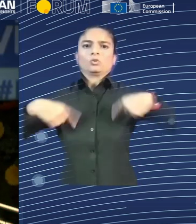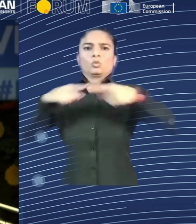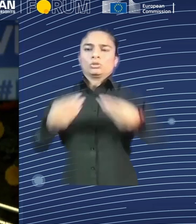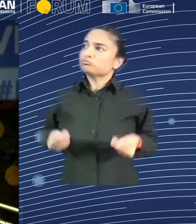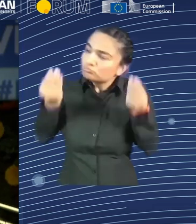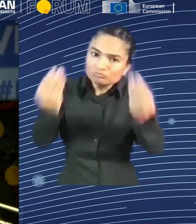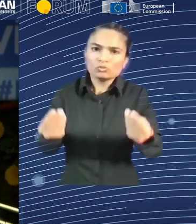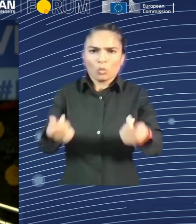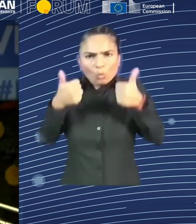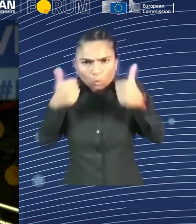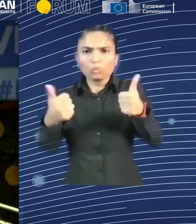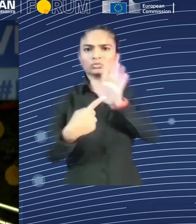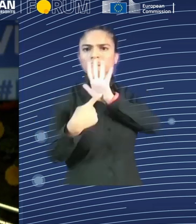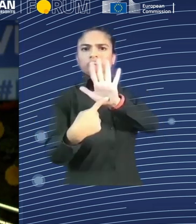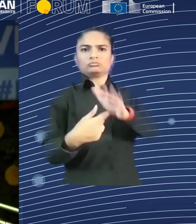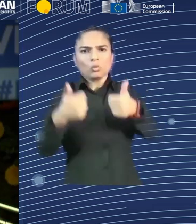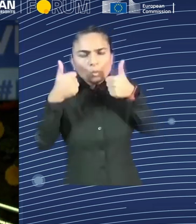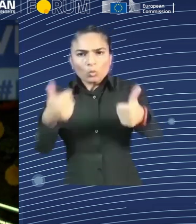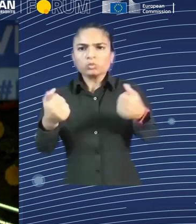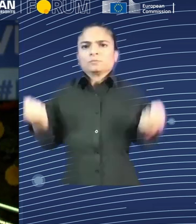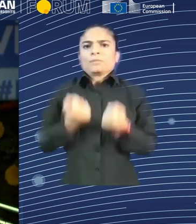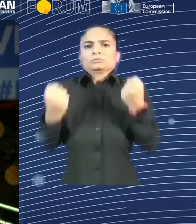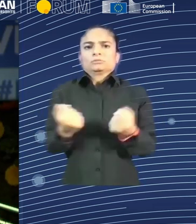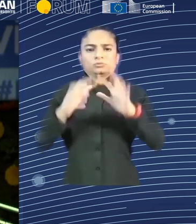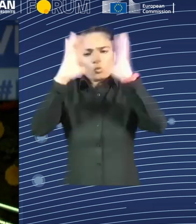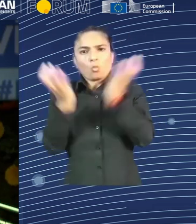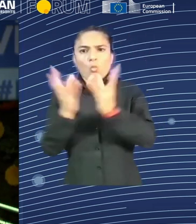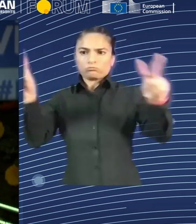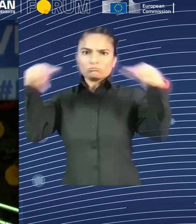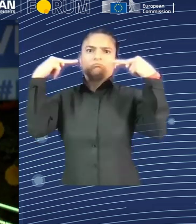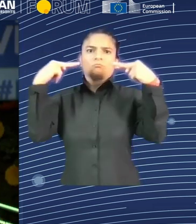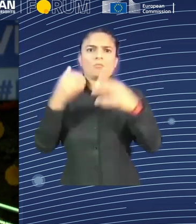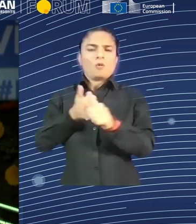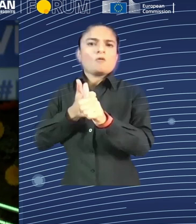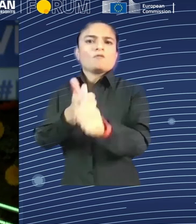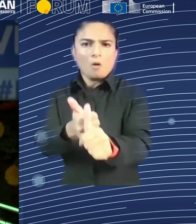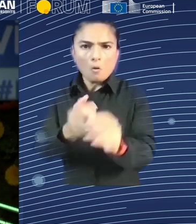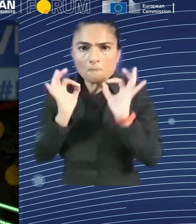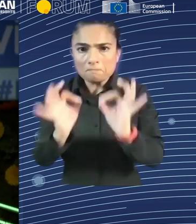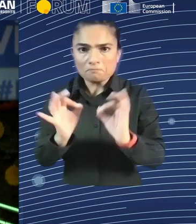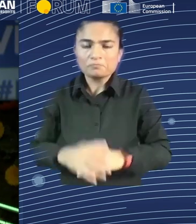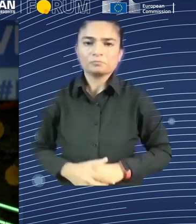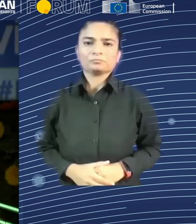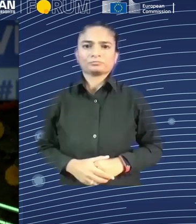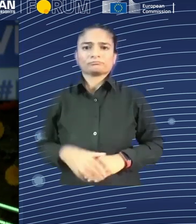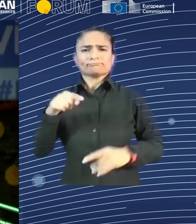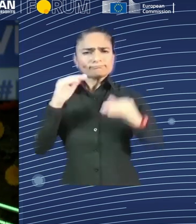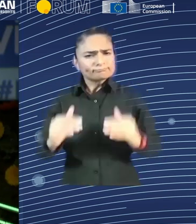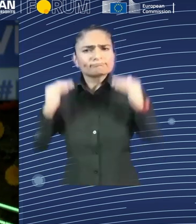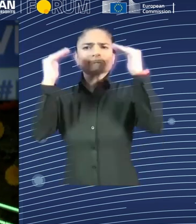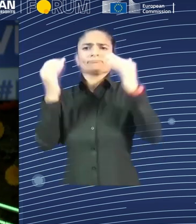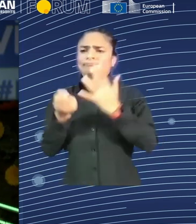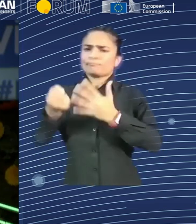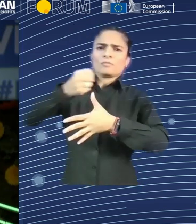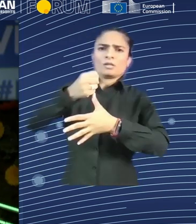all these aspects are of a high priority into our debate as AI will impact our day-to-day work gradually at first, and then very vast all over the